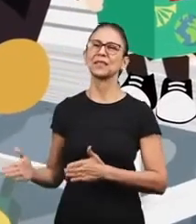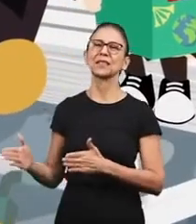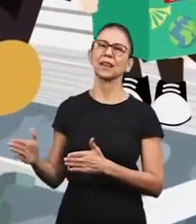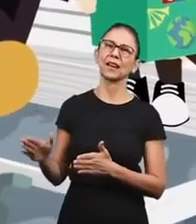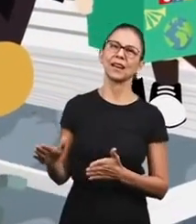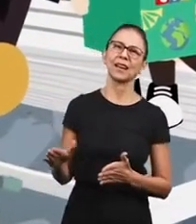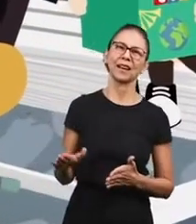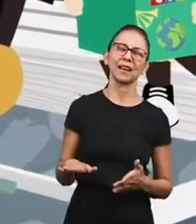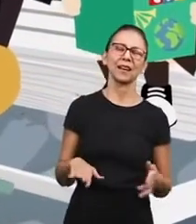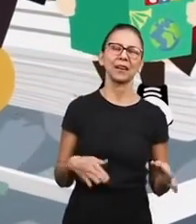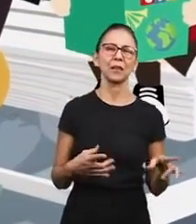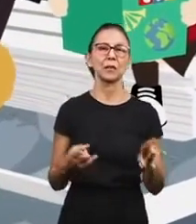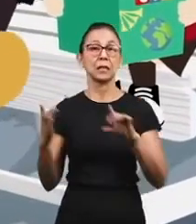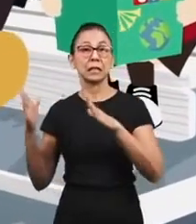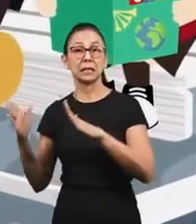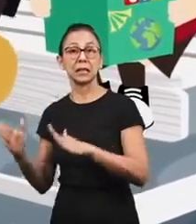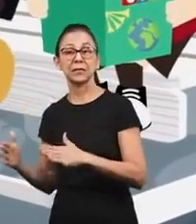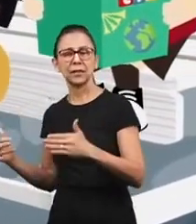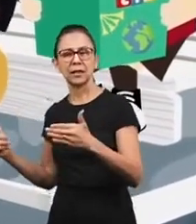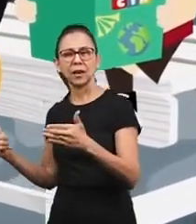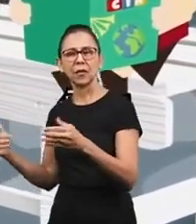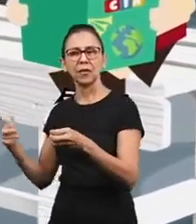I want to be faithful